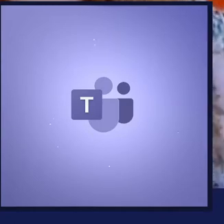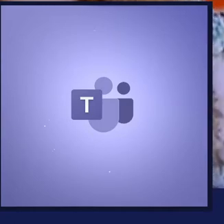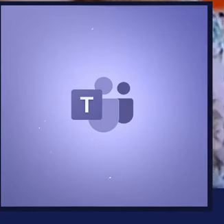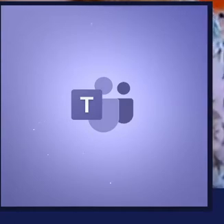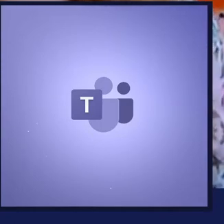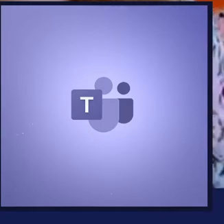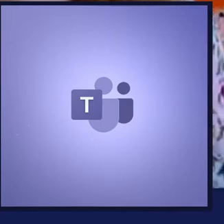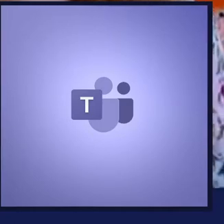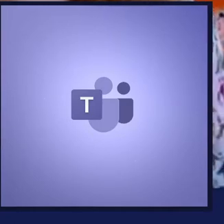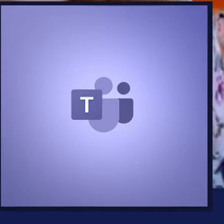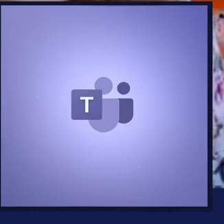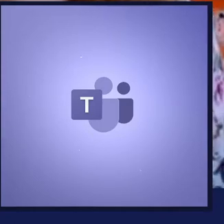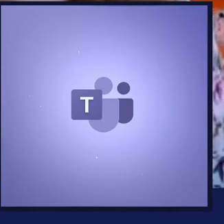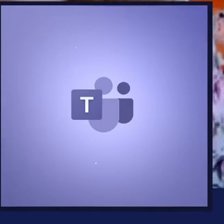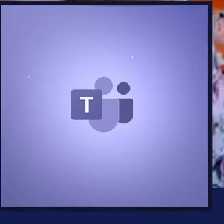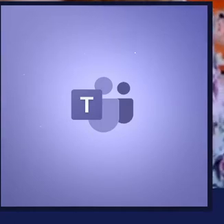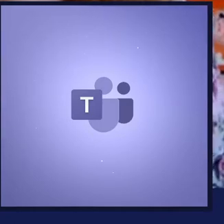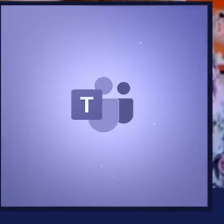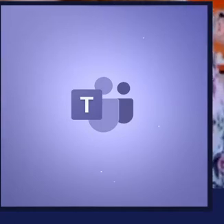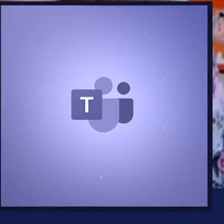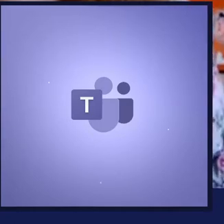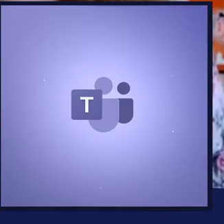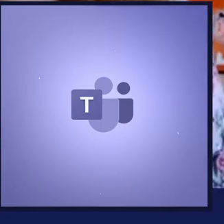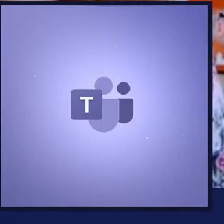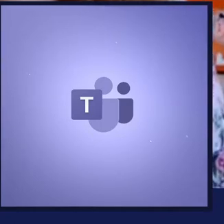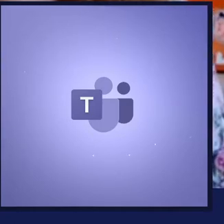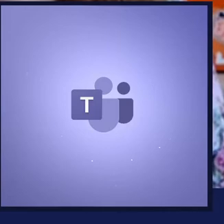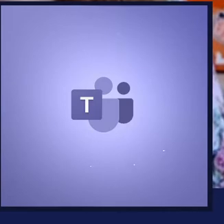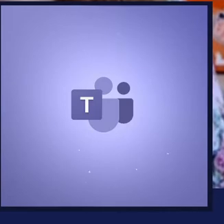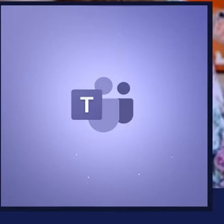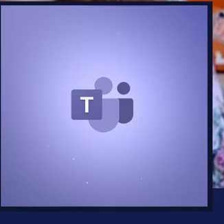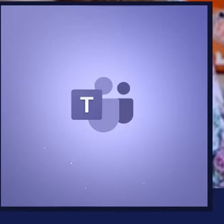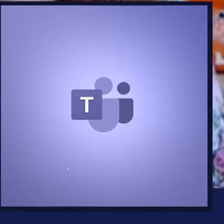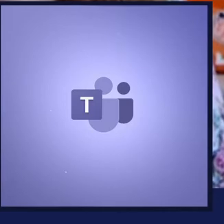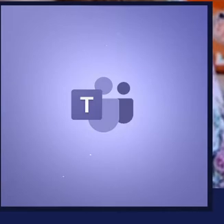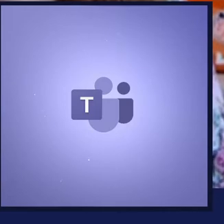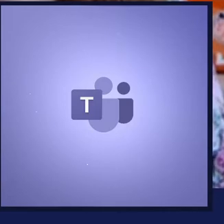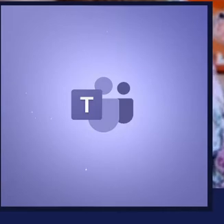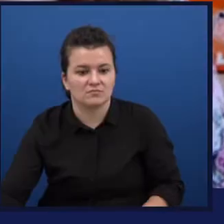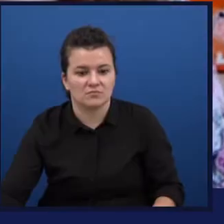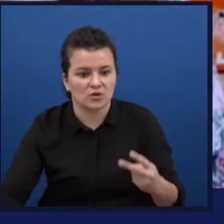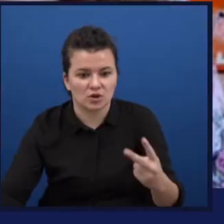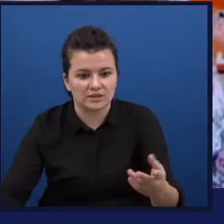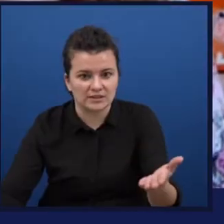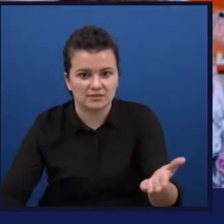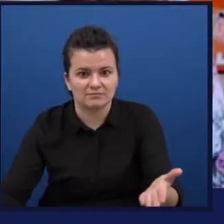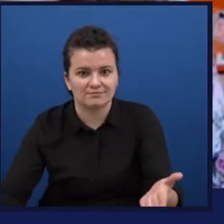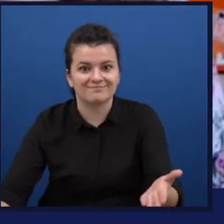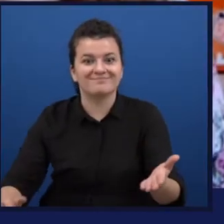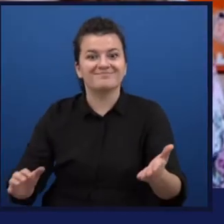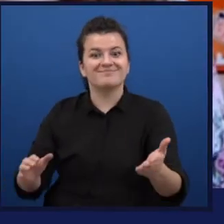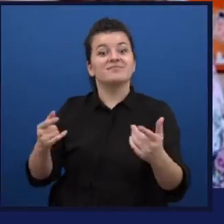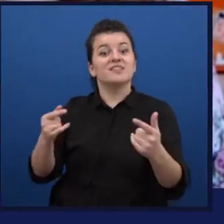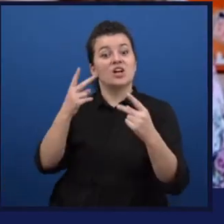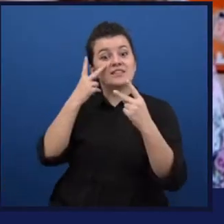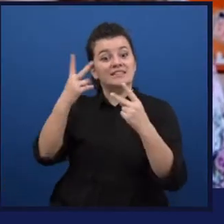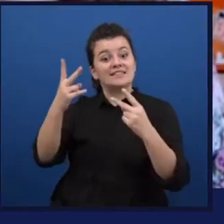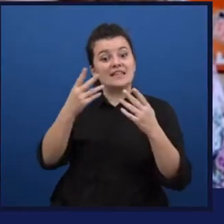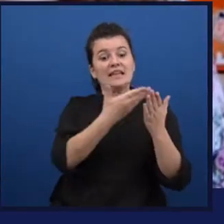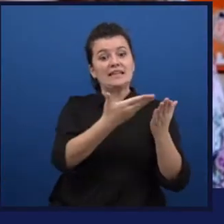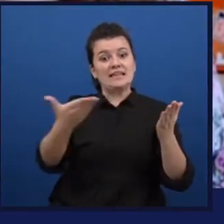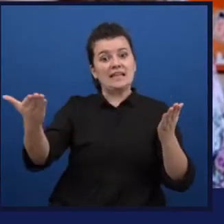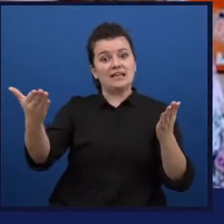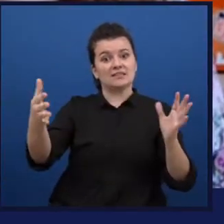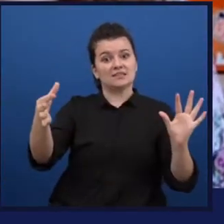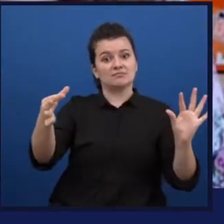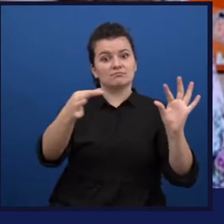acquiring information about what's out there in the scene and then converting it to other uses. All these things are coming together largely as